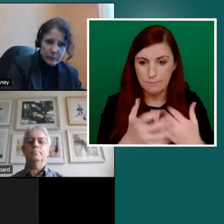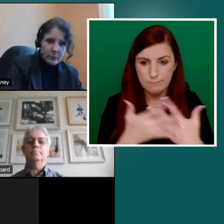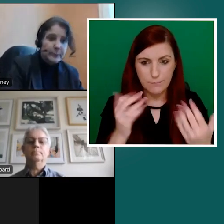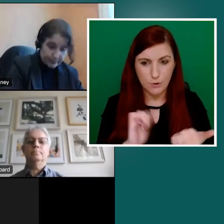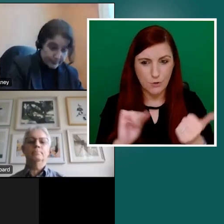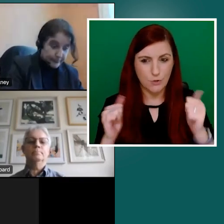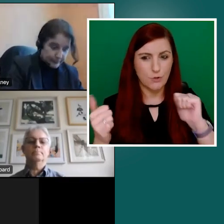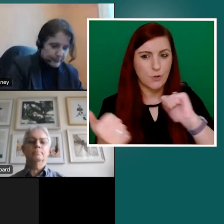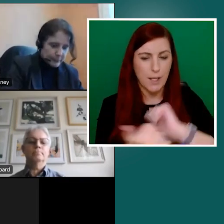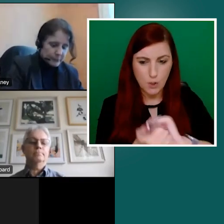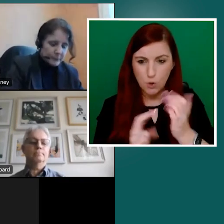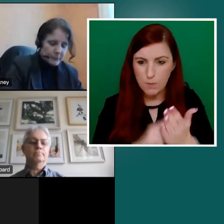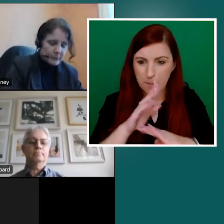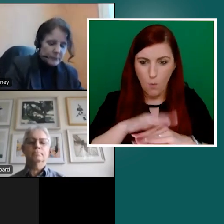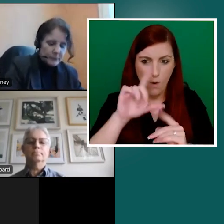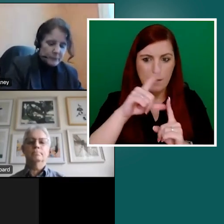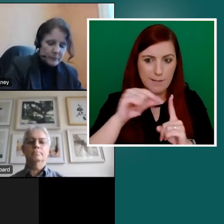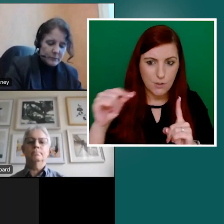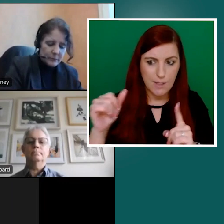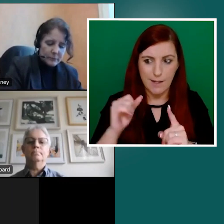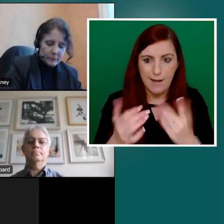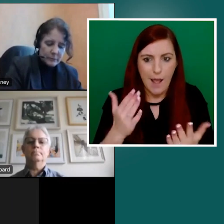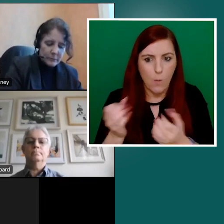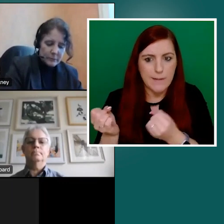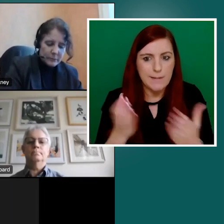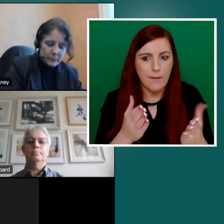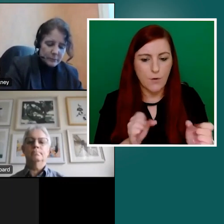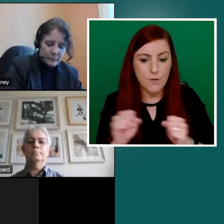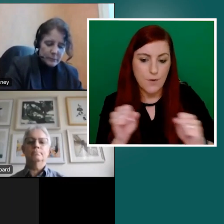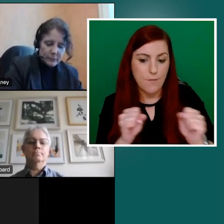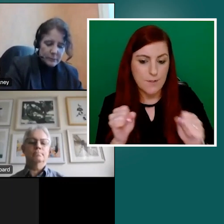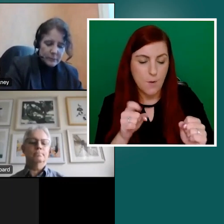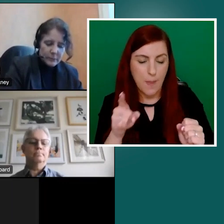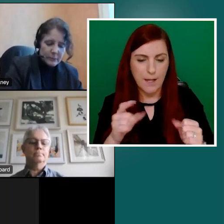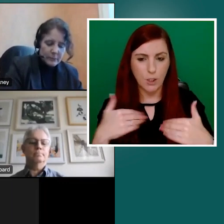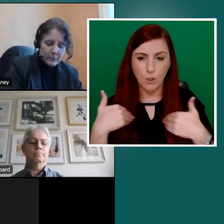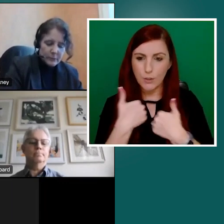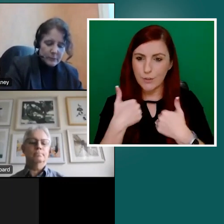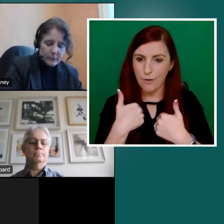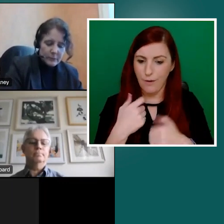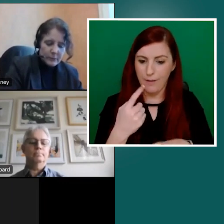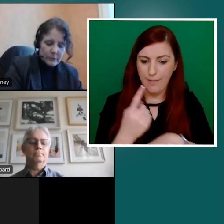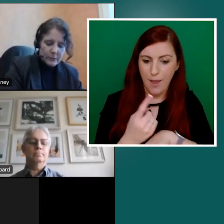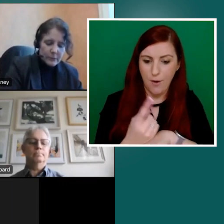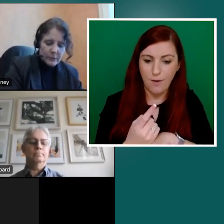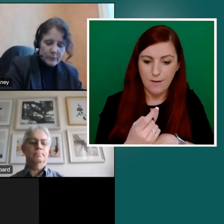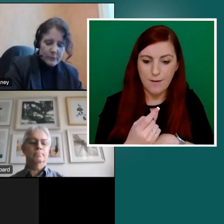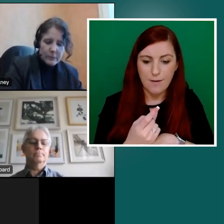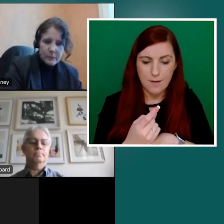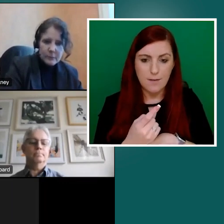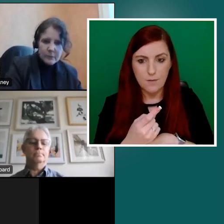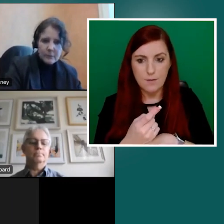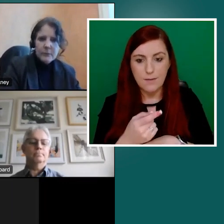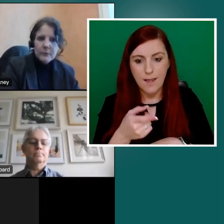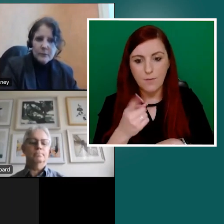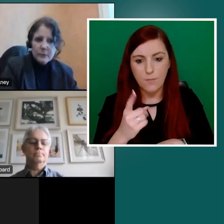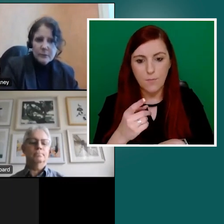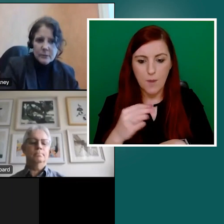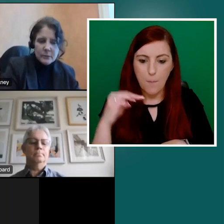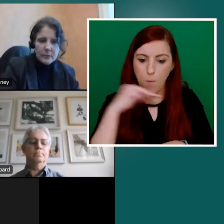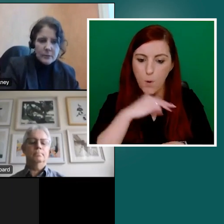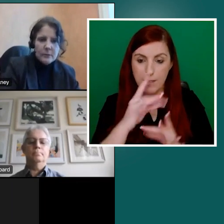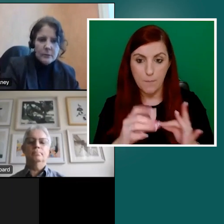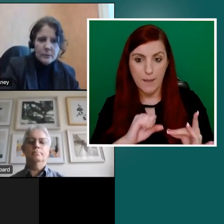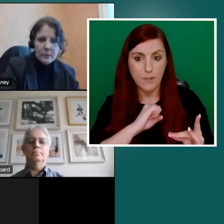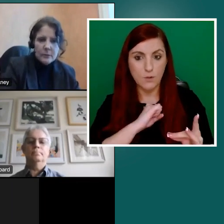shift towards digitalisation in how we deliver services. But with that real concern that's been articulated through this network quite a lot of it, the importance of ensuring